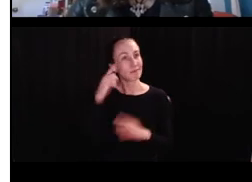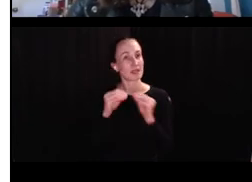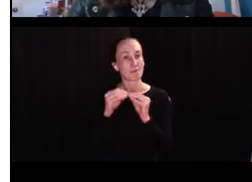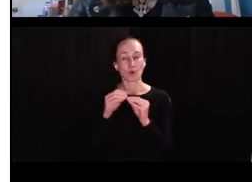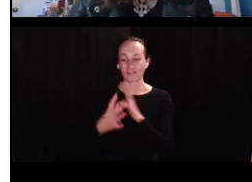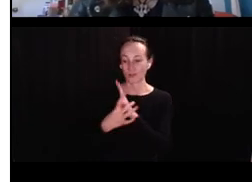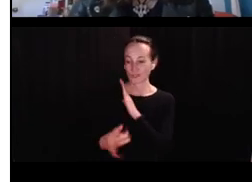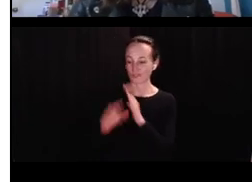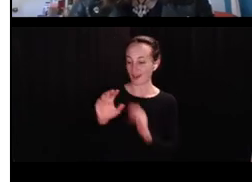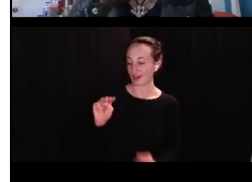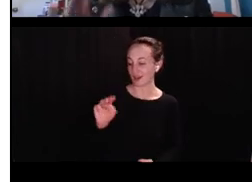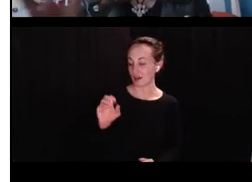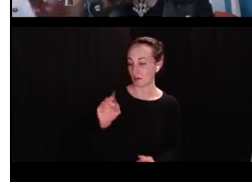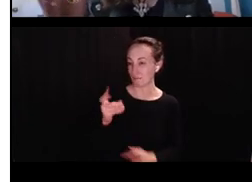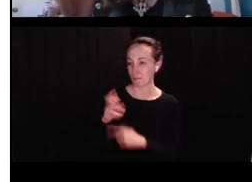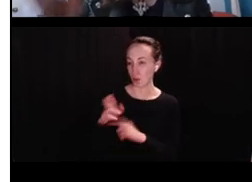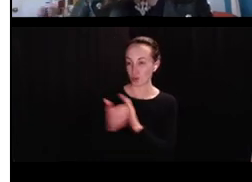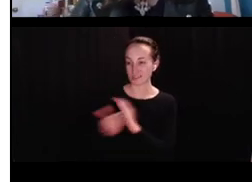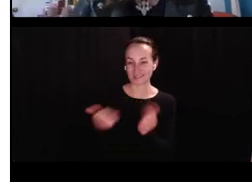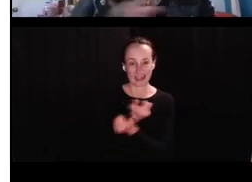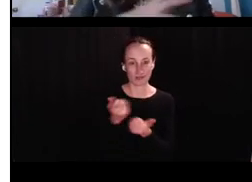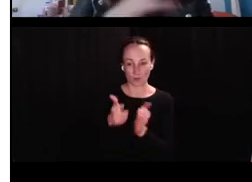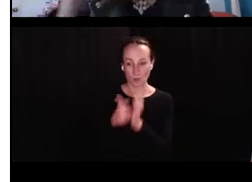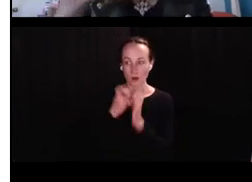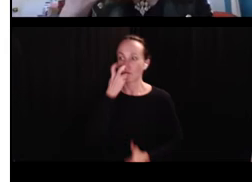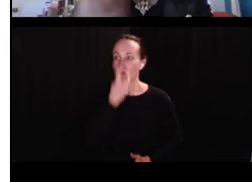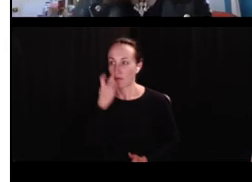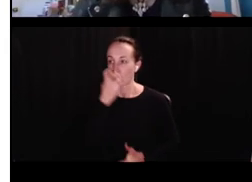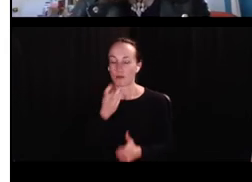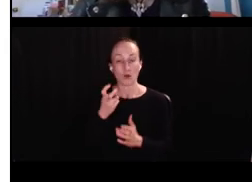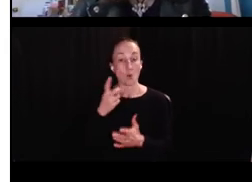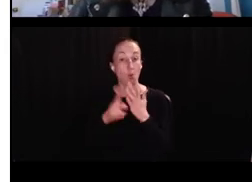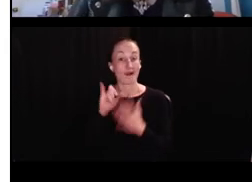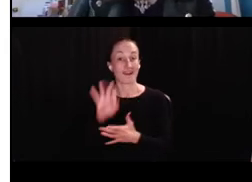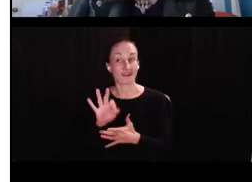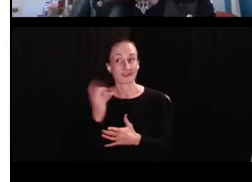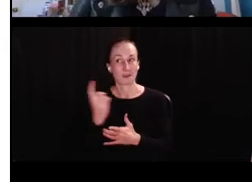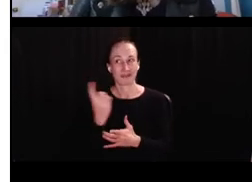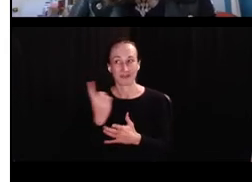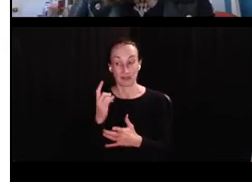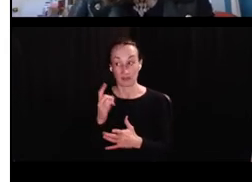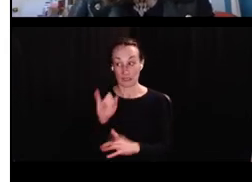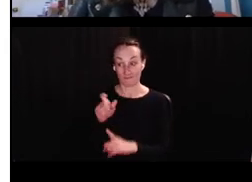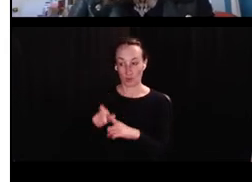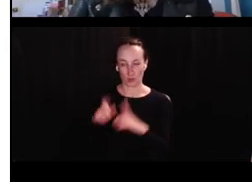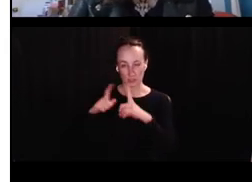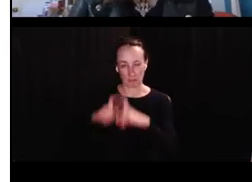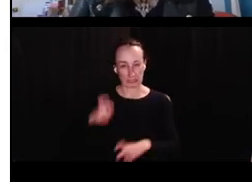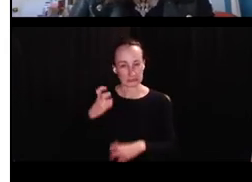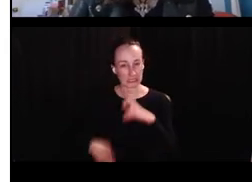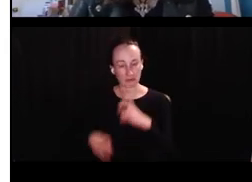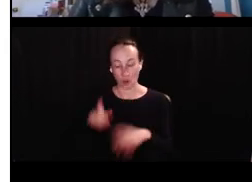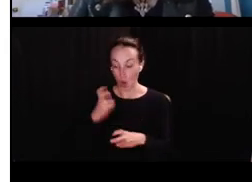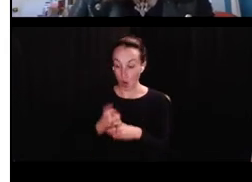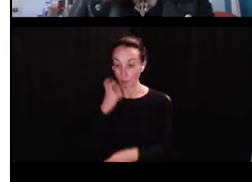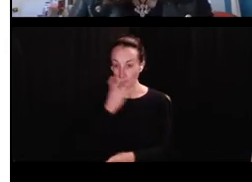more than they can produce. I mean, just thinking about fine motor skills and everything that has to develop. What if how difficult something is to